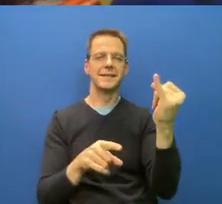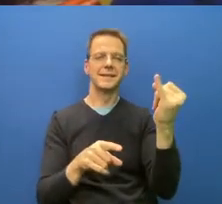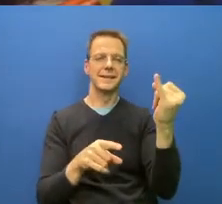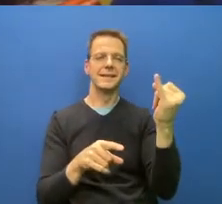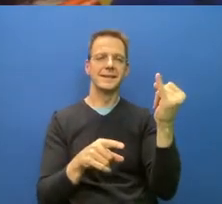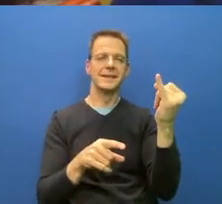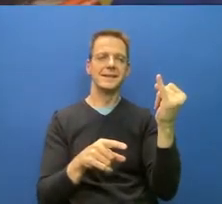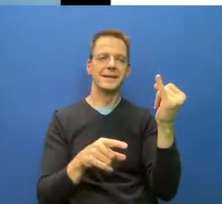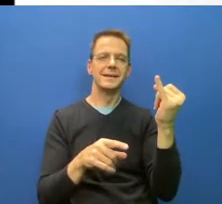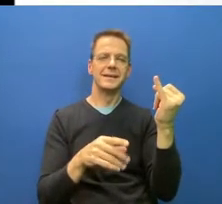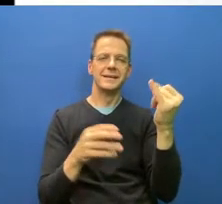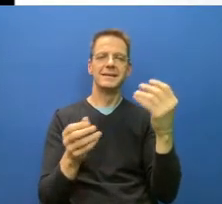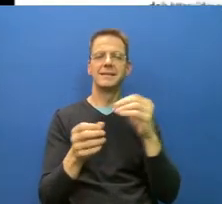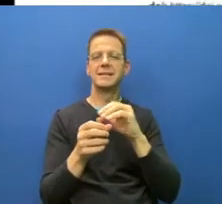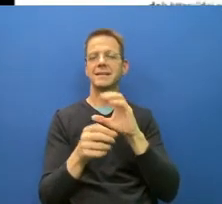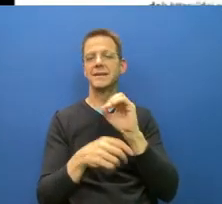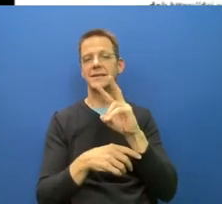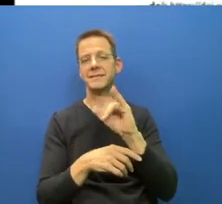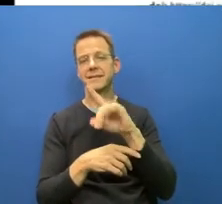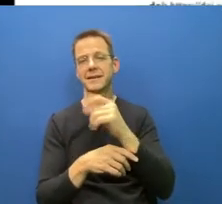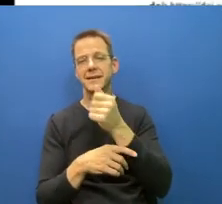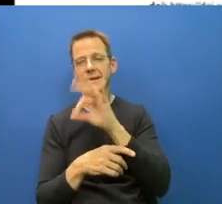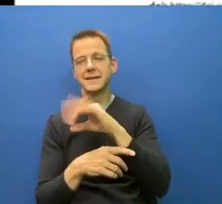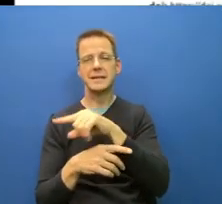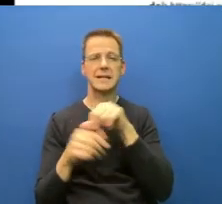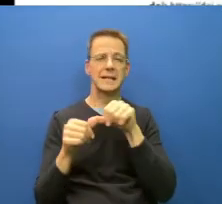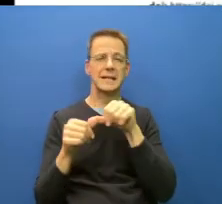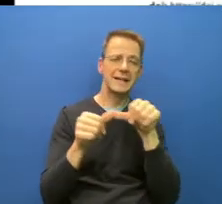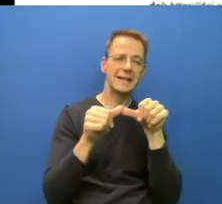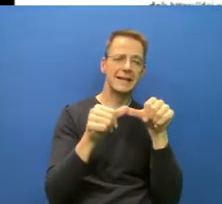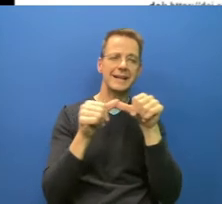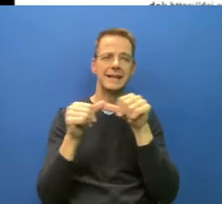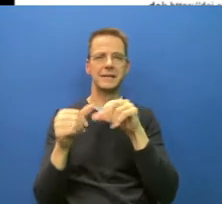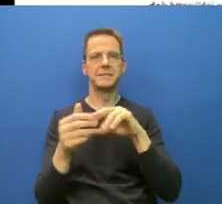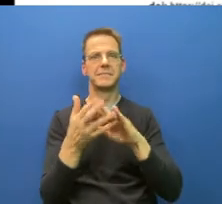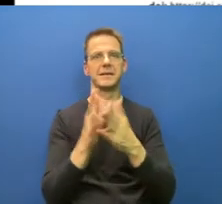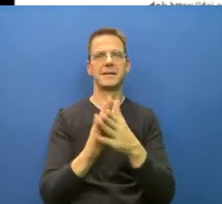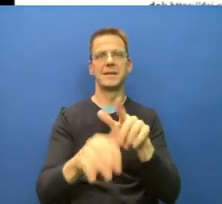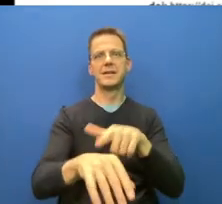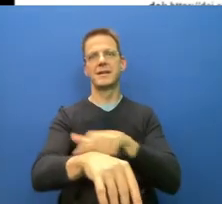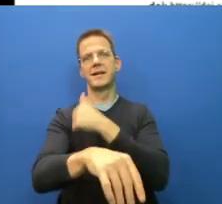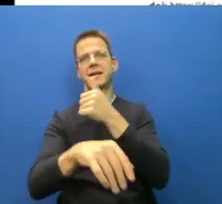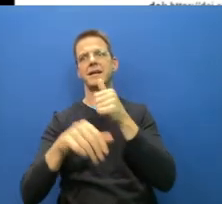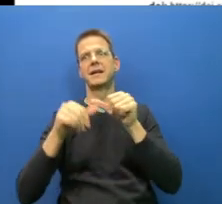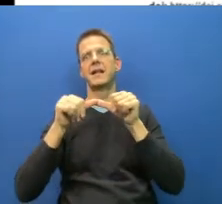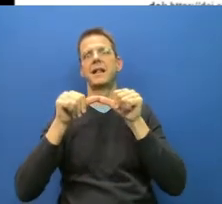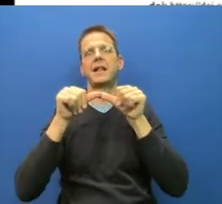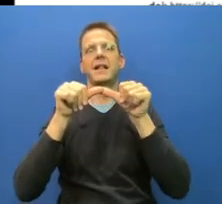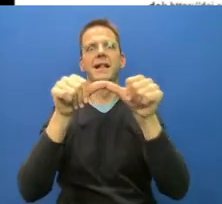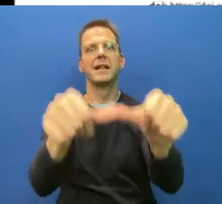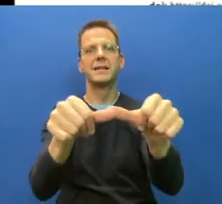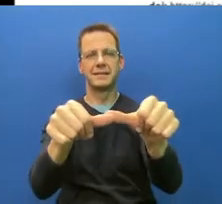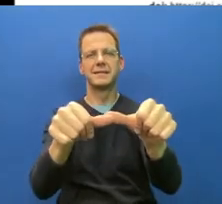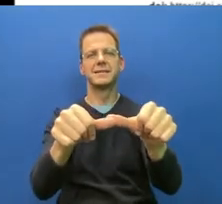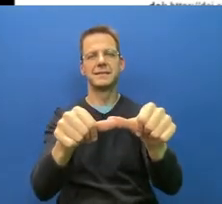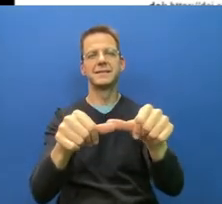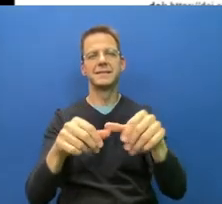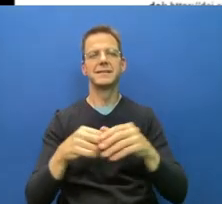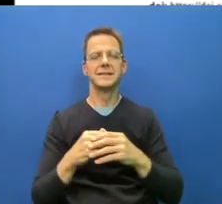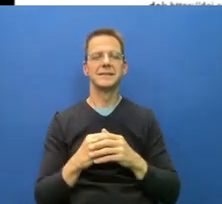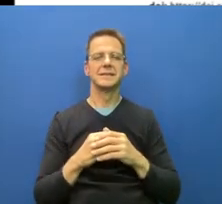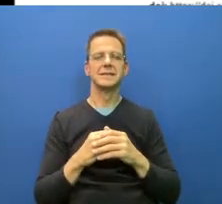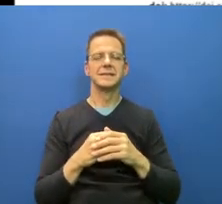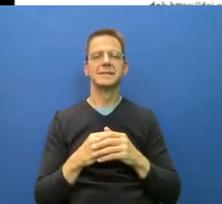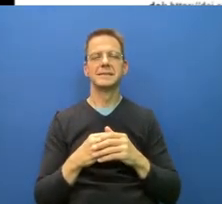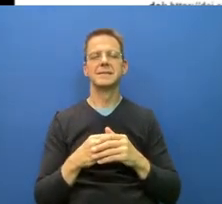body. Next slide, please. And the other thing is, what's scary is that even getting vaccinated may not prevent